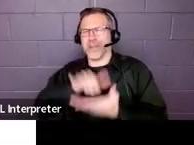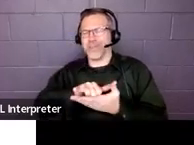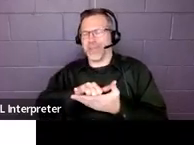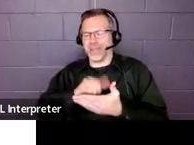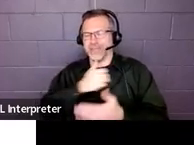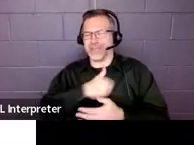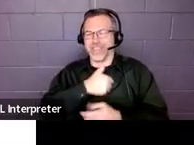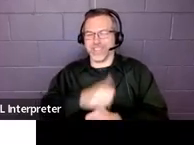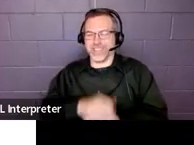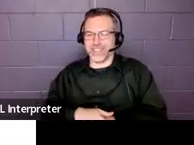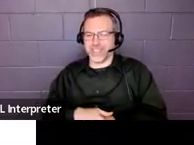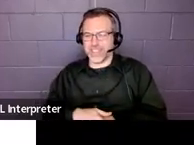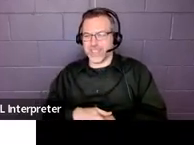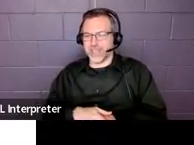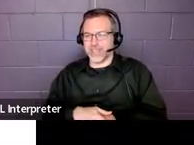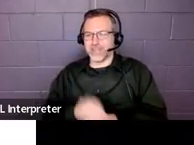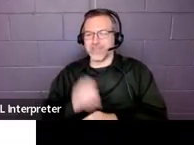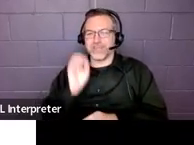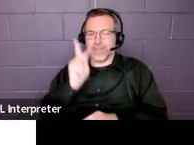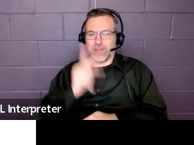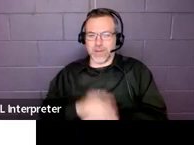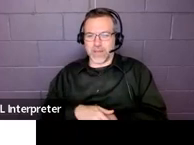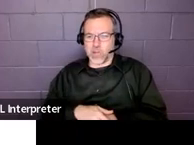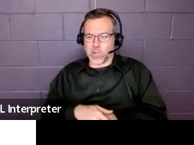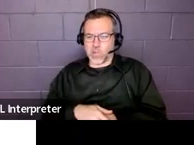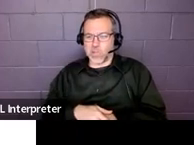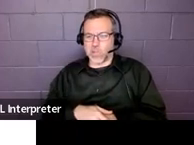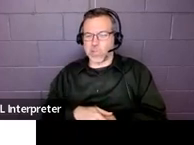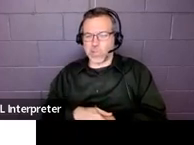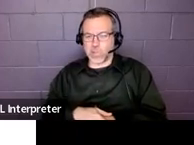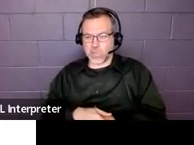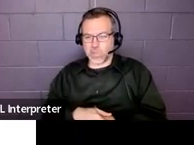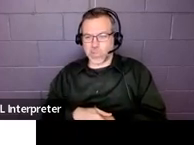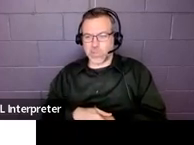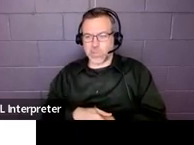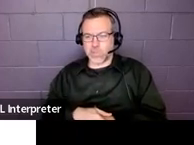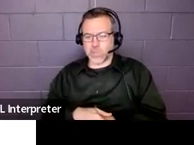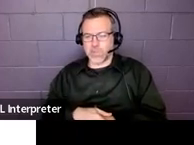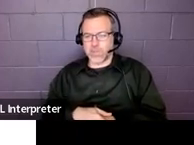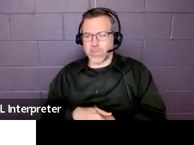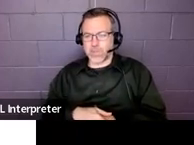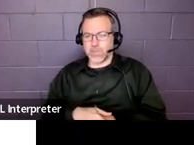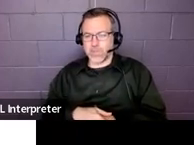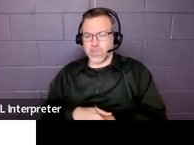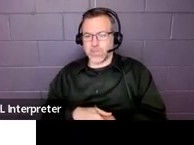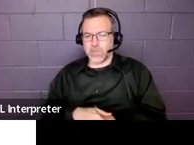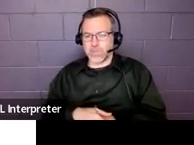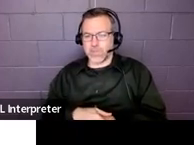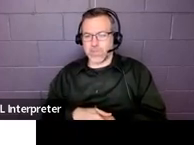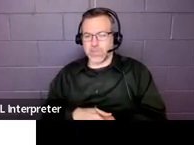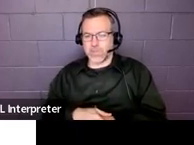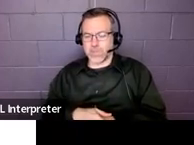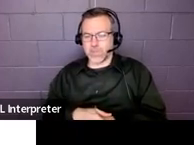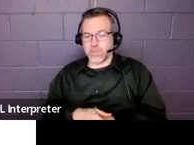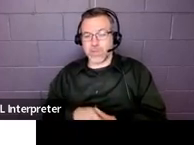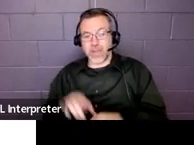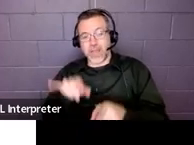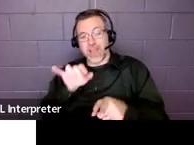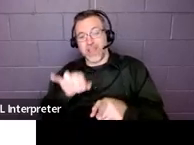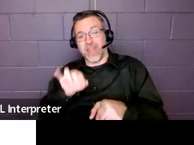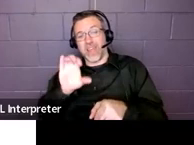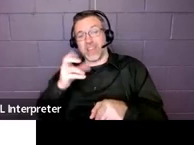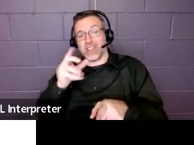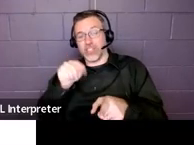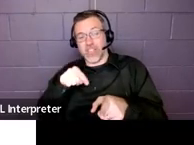kitchen. It's all good. Okay, so this is, oh, and let me, I'll put it in the chat. This is the link